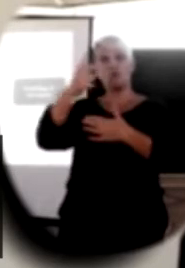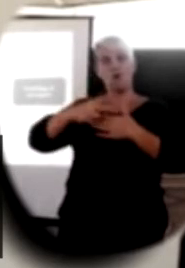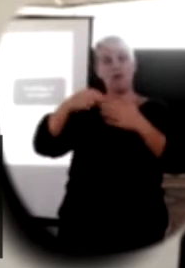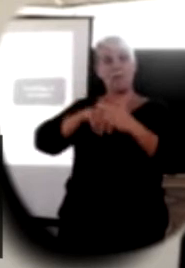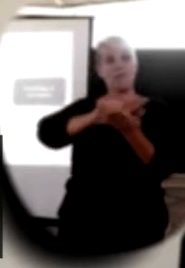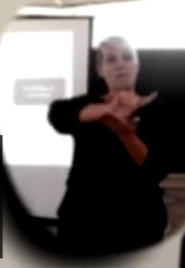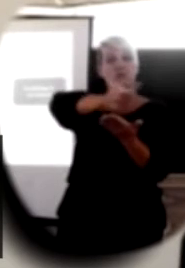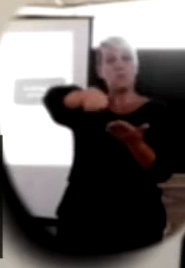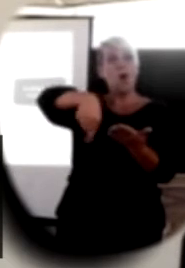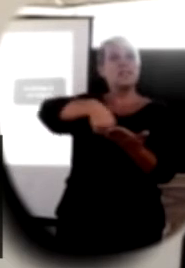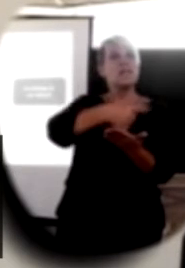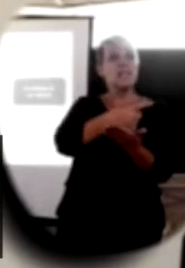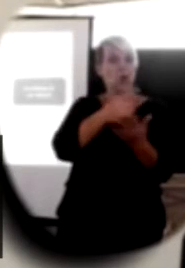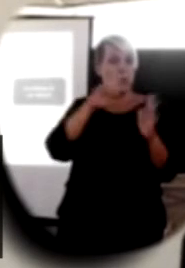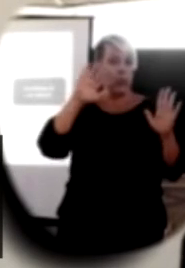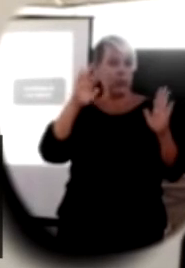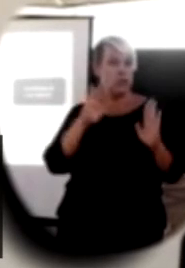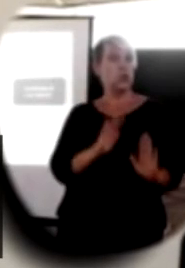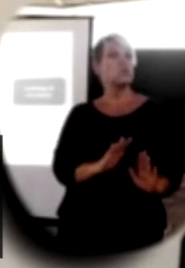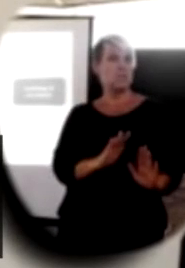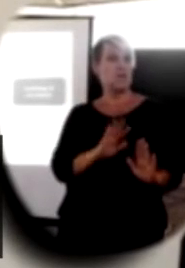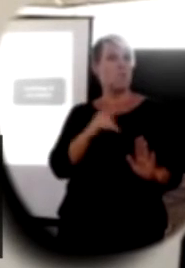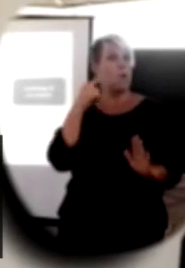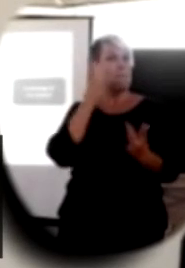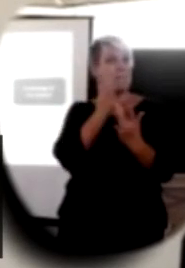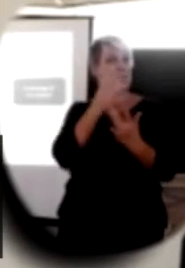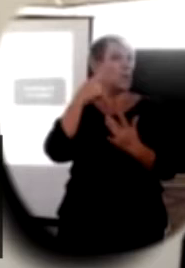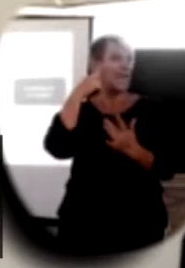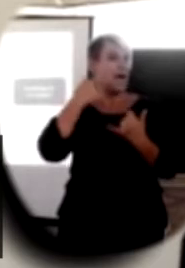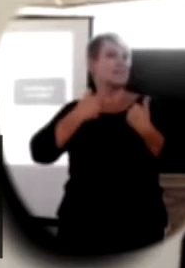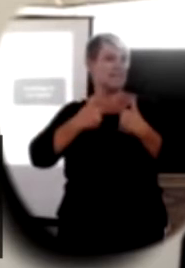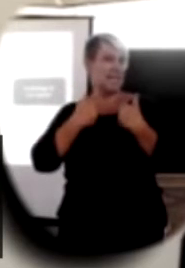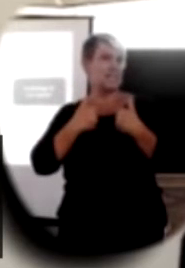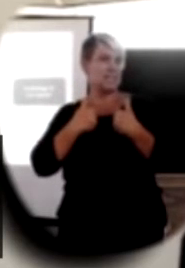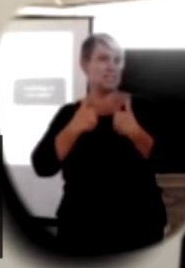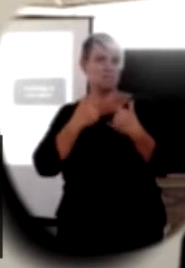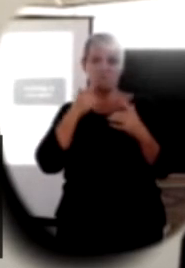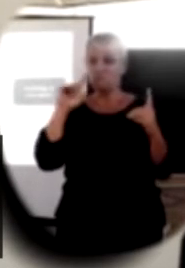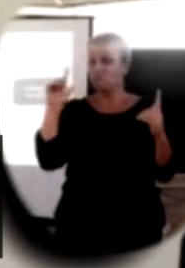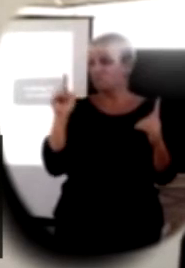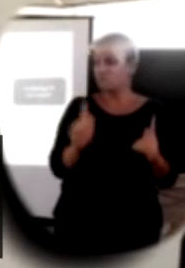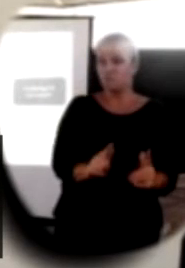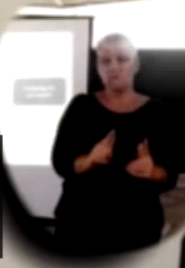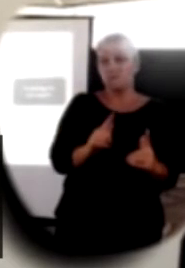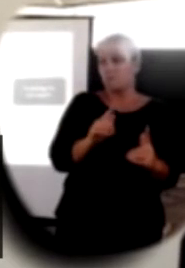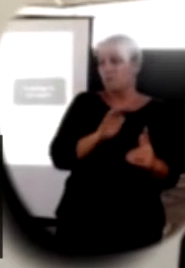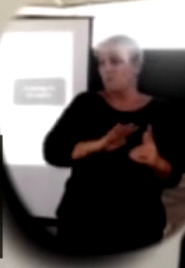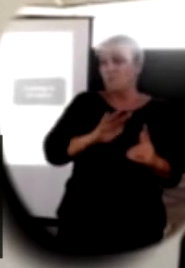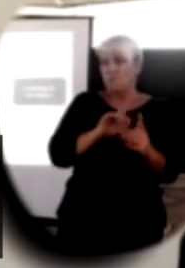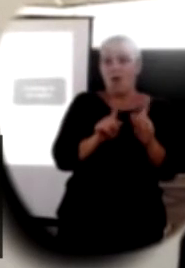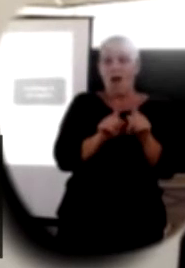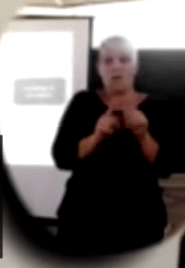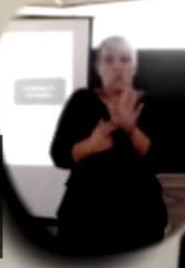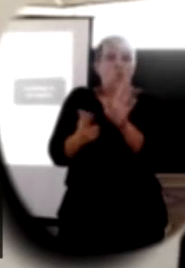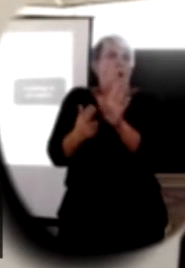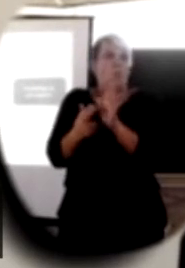area has significantly reduced the incidence of middle ear disease. Down to about what you'd find in the normal